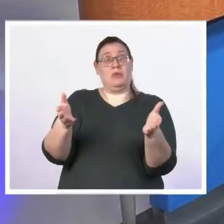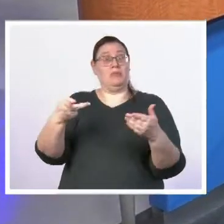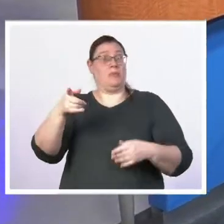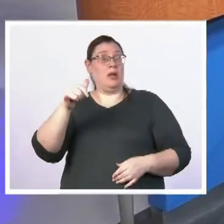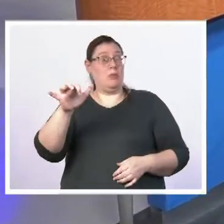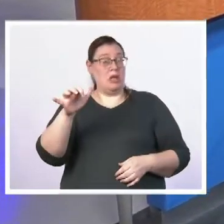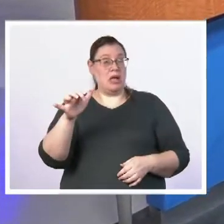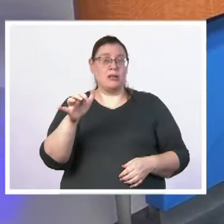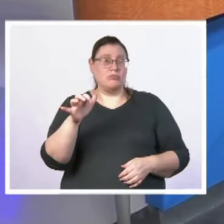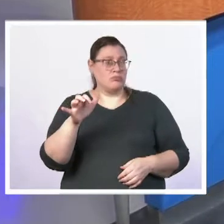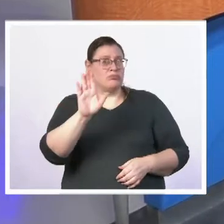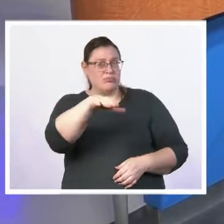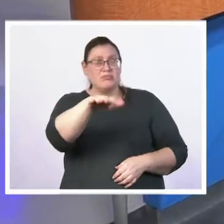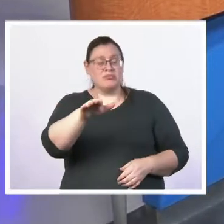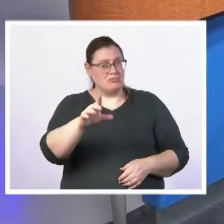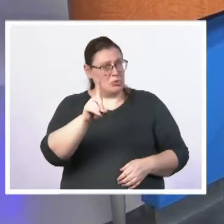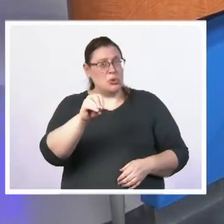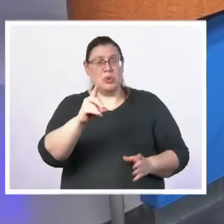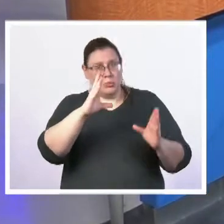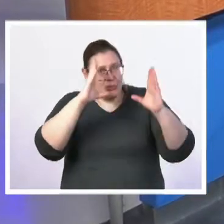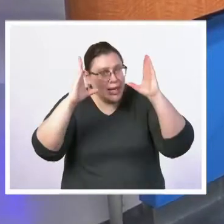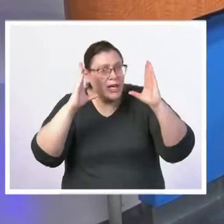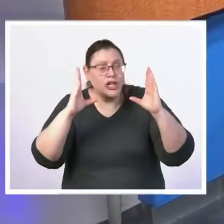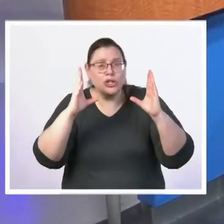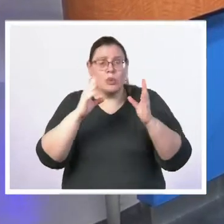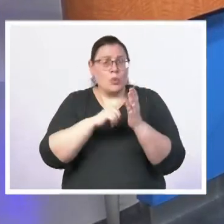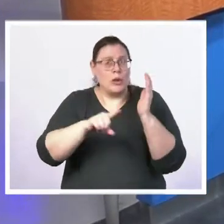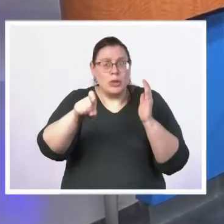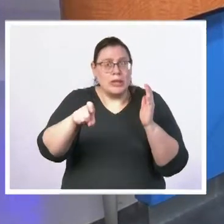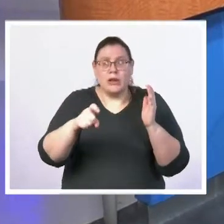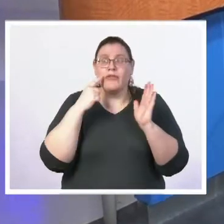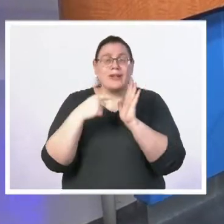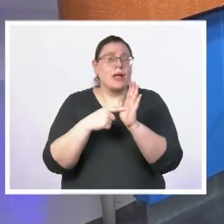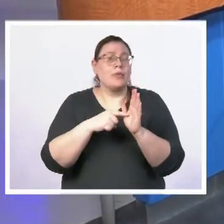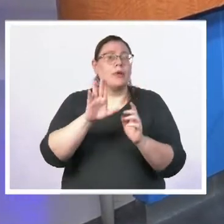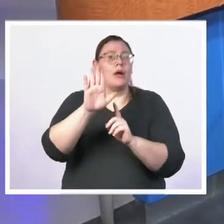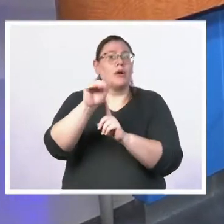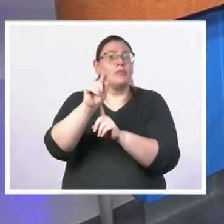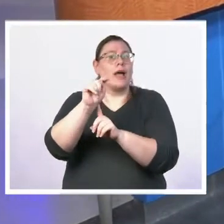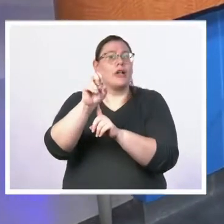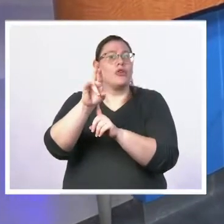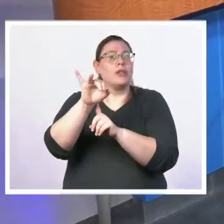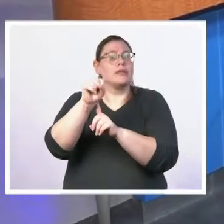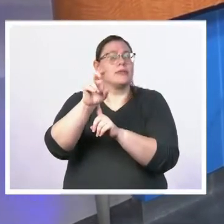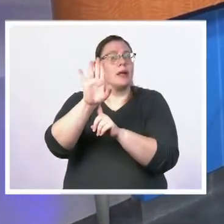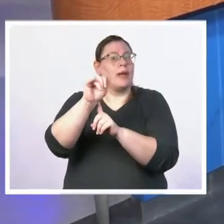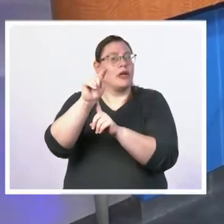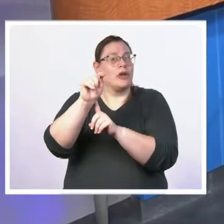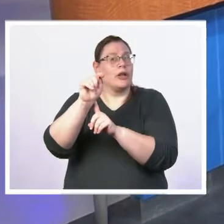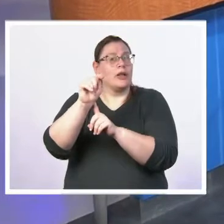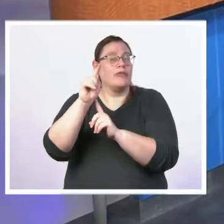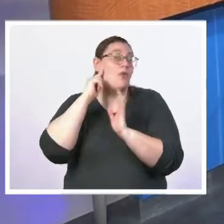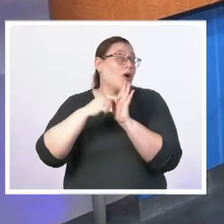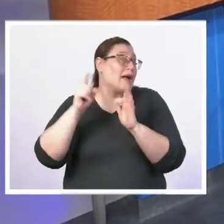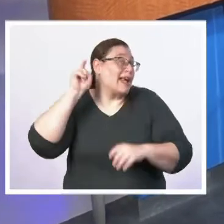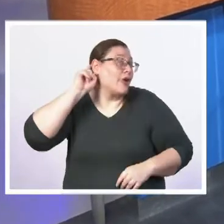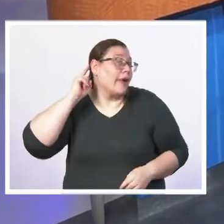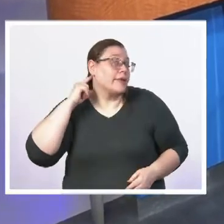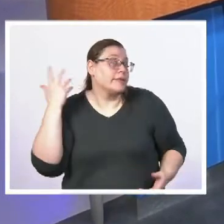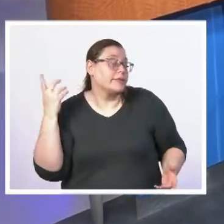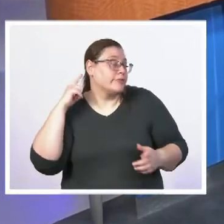absolutely pay attention to the things that you need like batteries batteries for hearing aids right